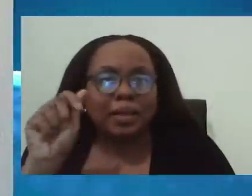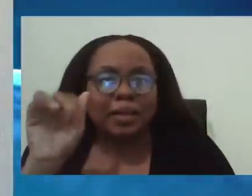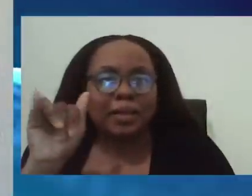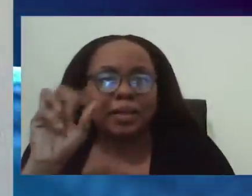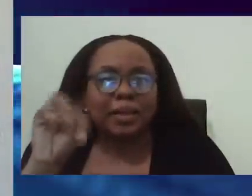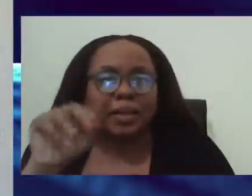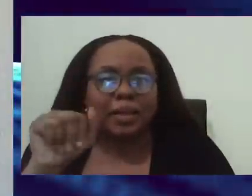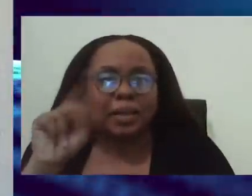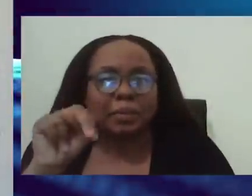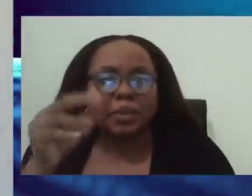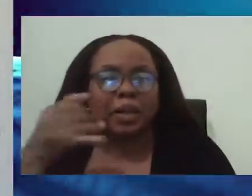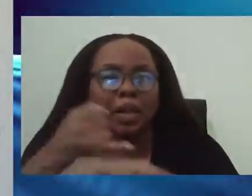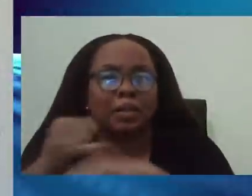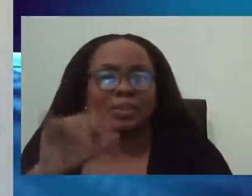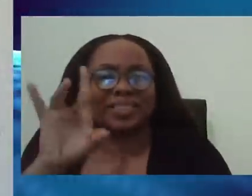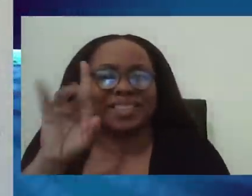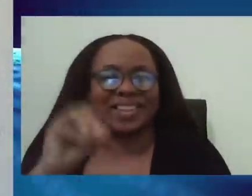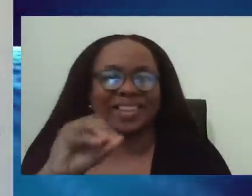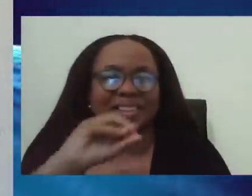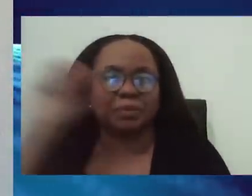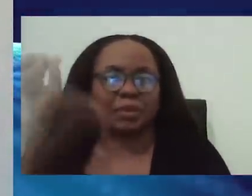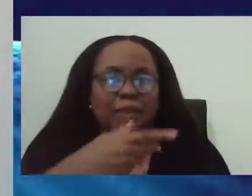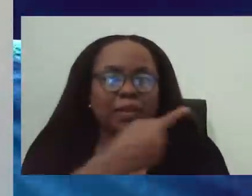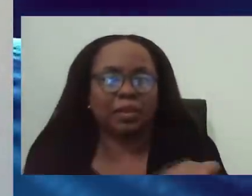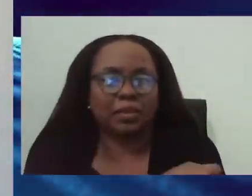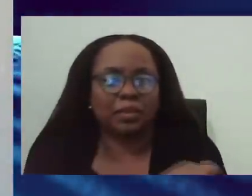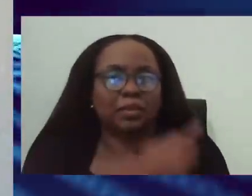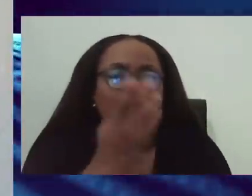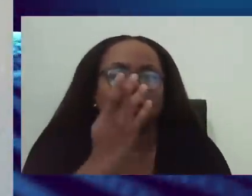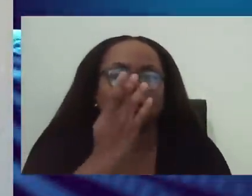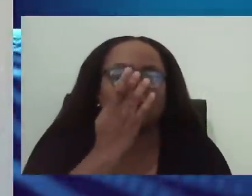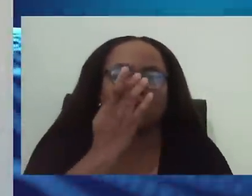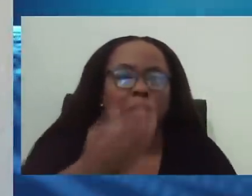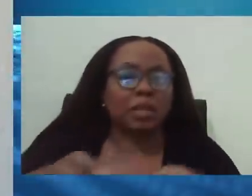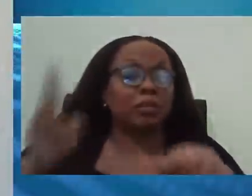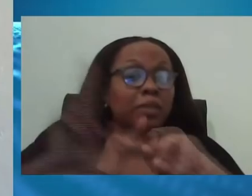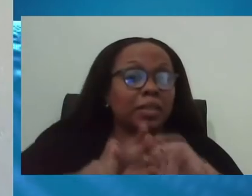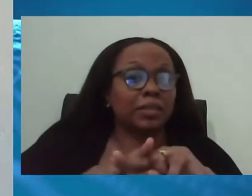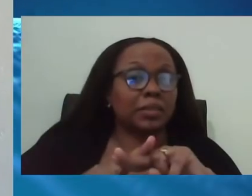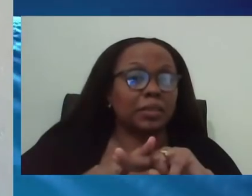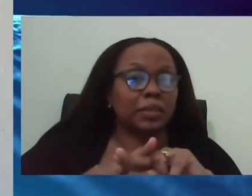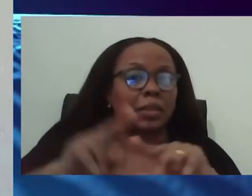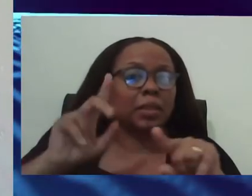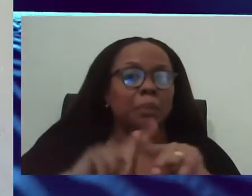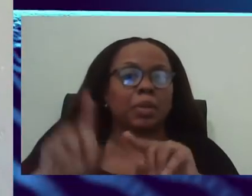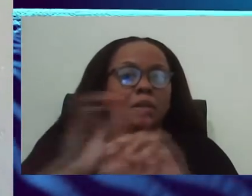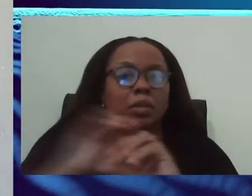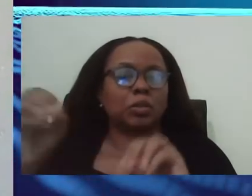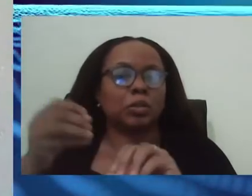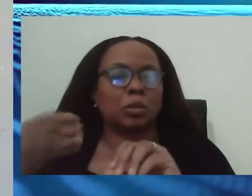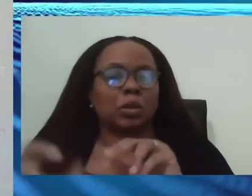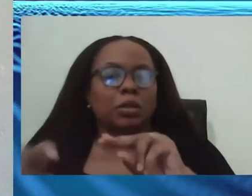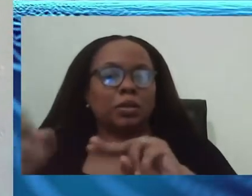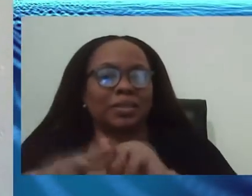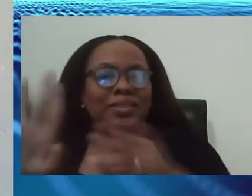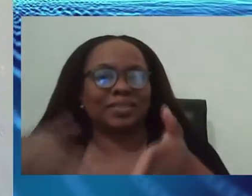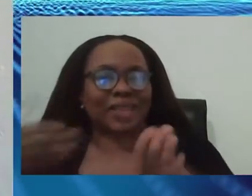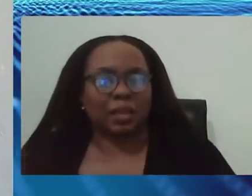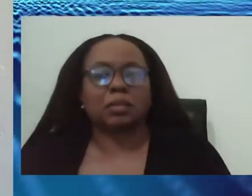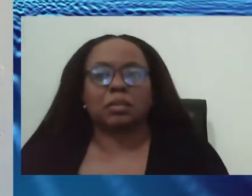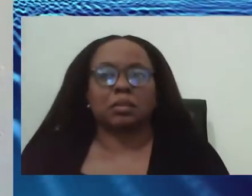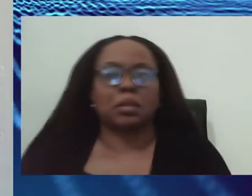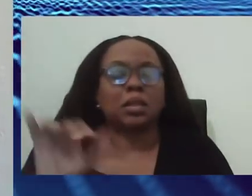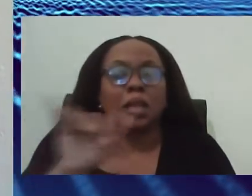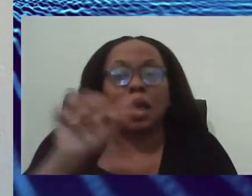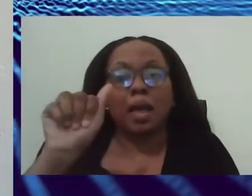80% vaccination. And they're seeing an increase in cases, just as we are, but no increase in deaths. Same thing with Anguilla.